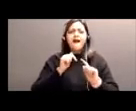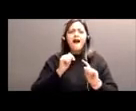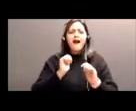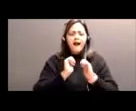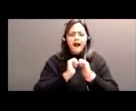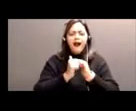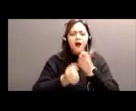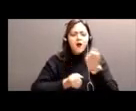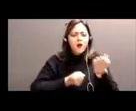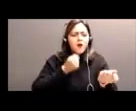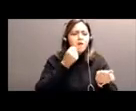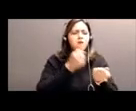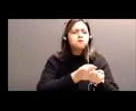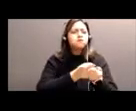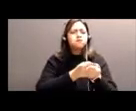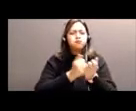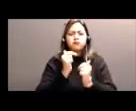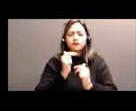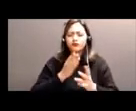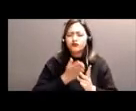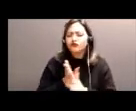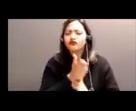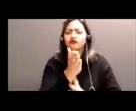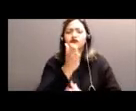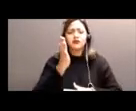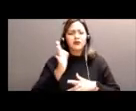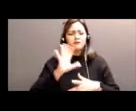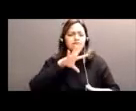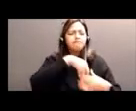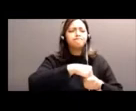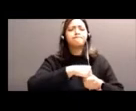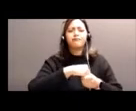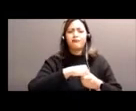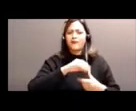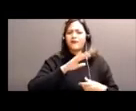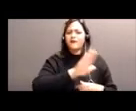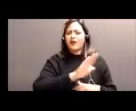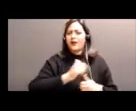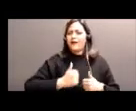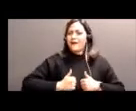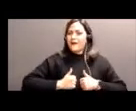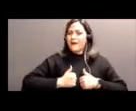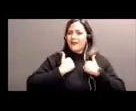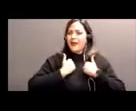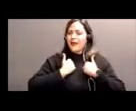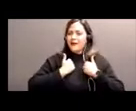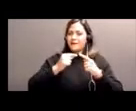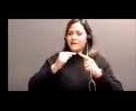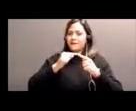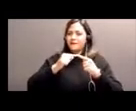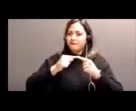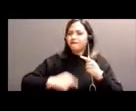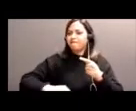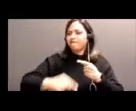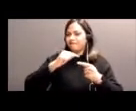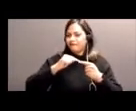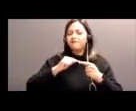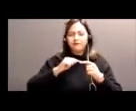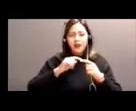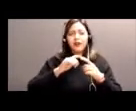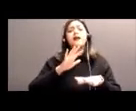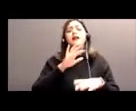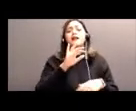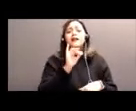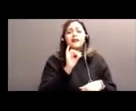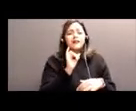of life. Our goal with TIPS when we started was to bring the awareness of community supports